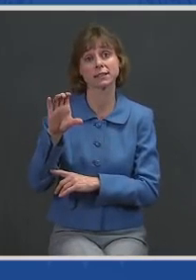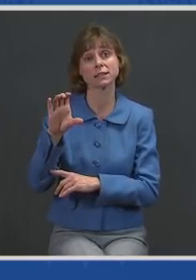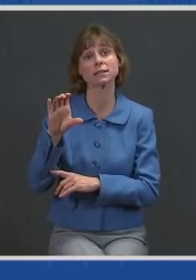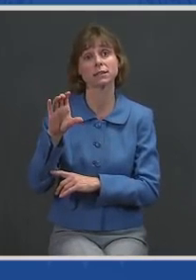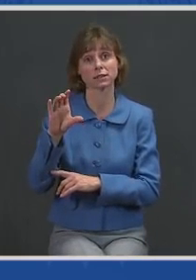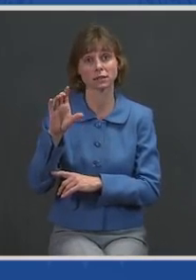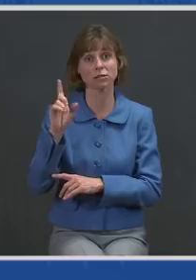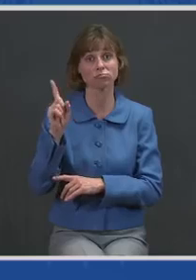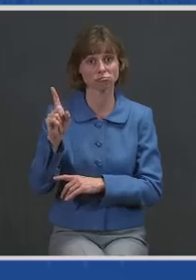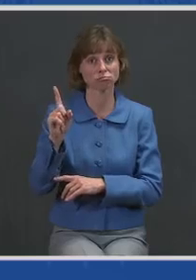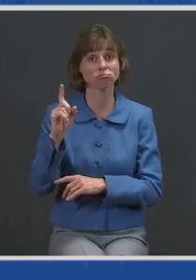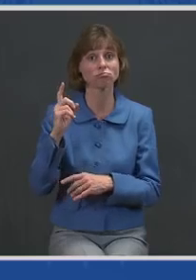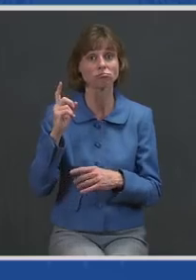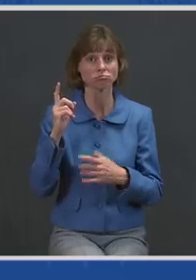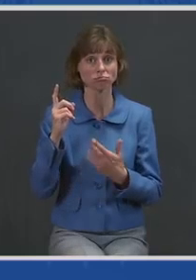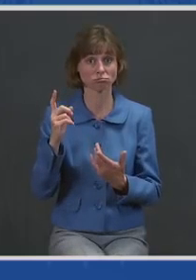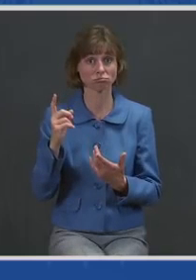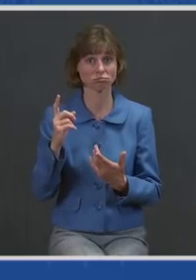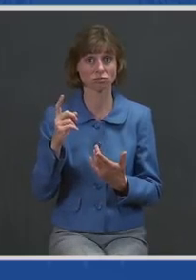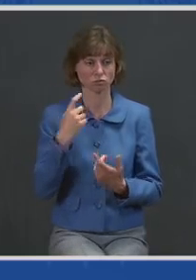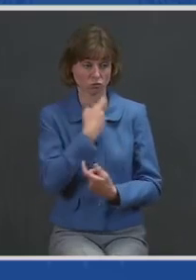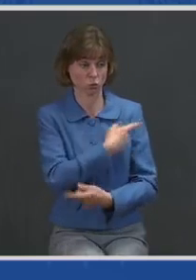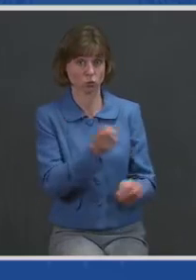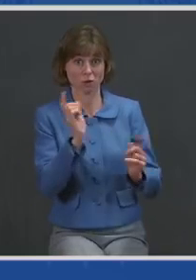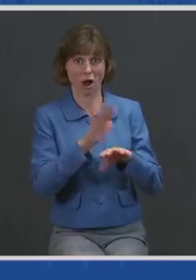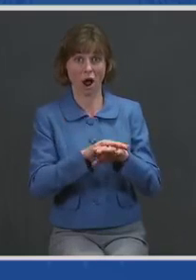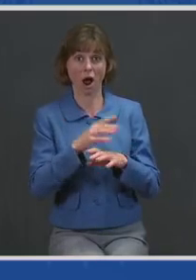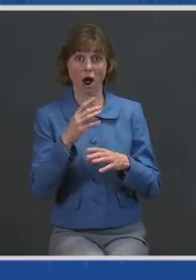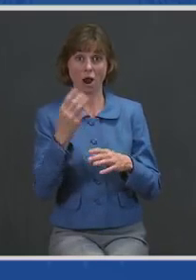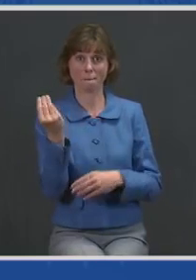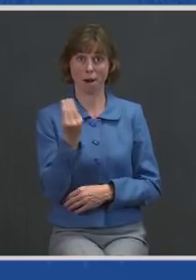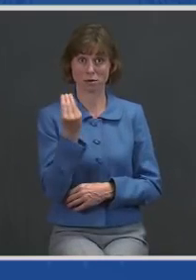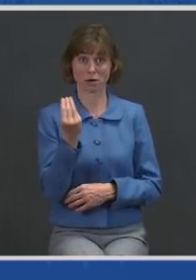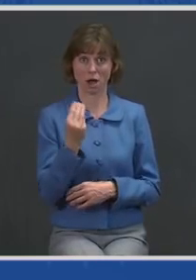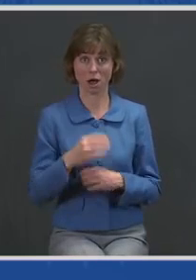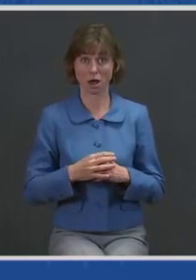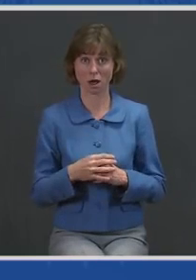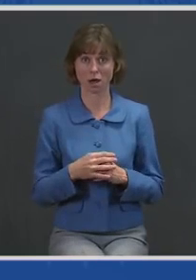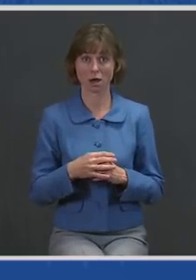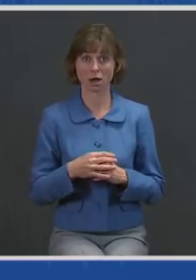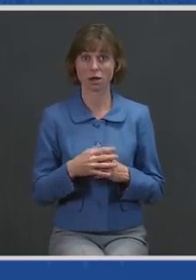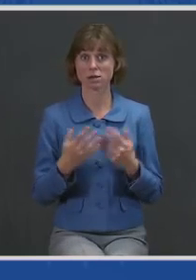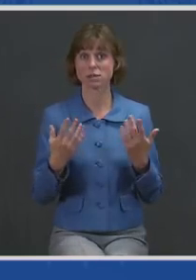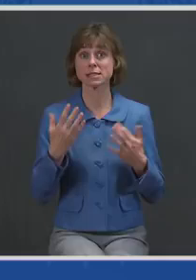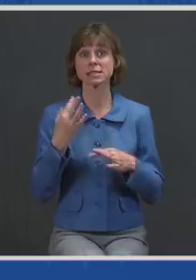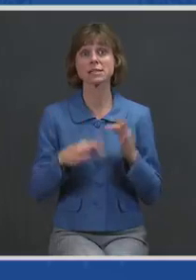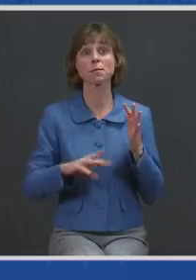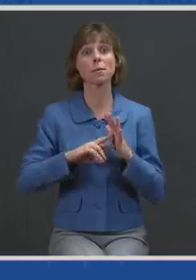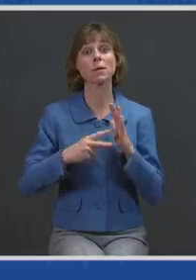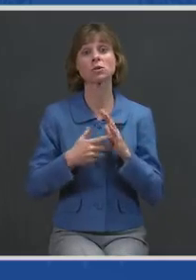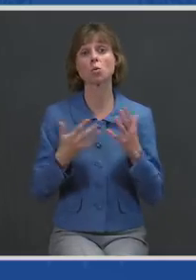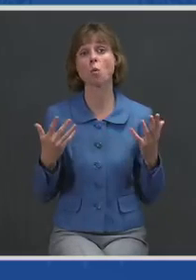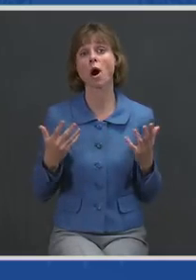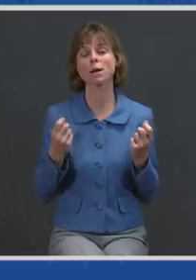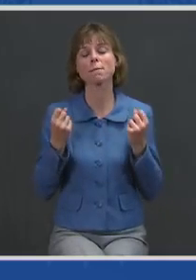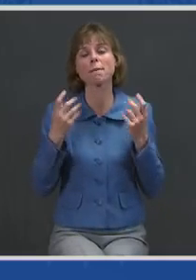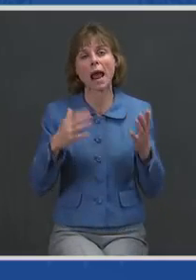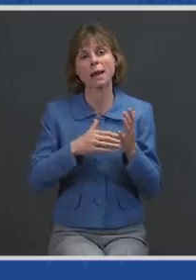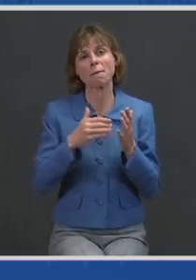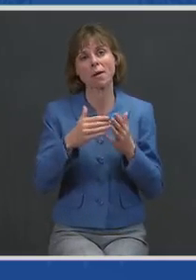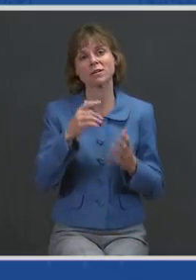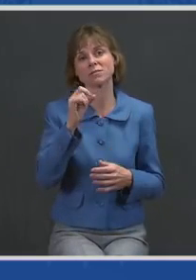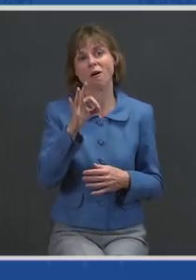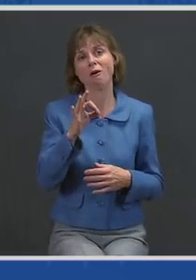the CDC, that came out on Monday, it means simply this – millions and millions of grandparents